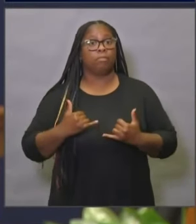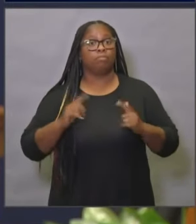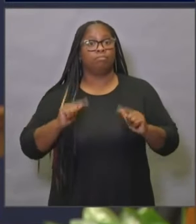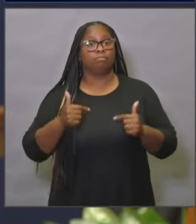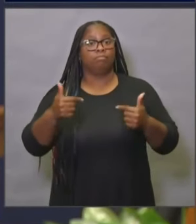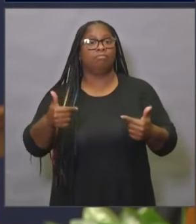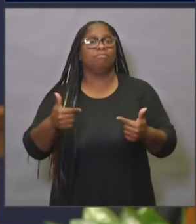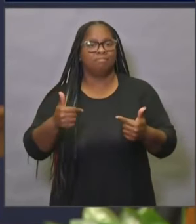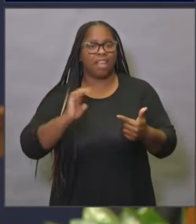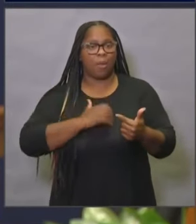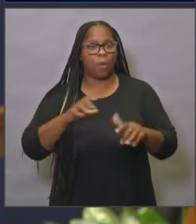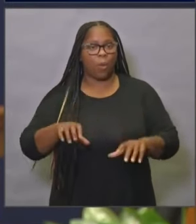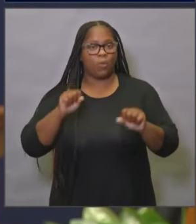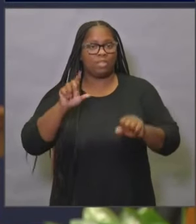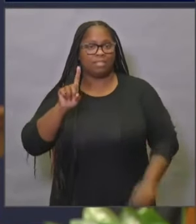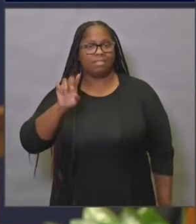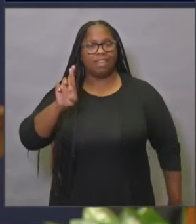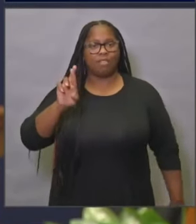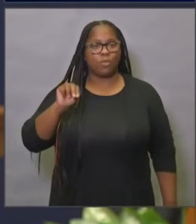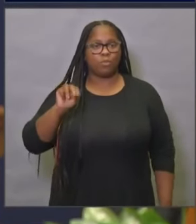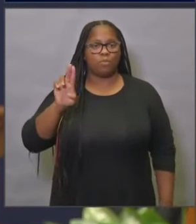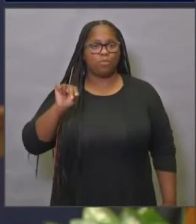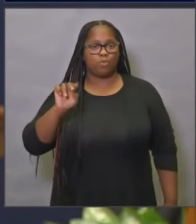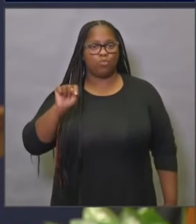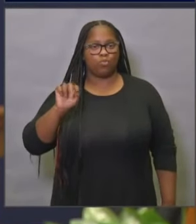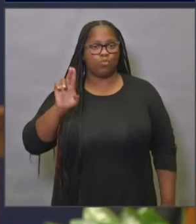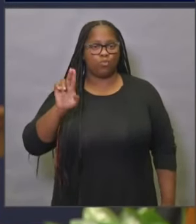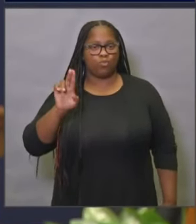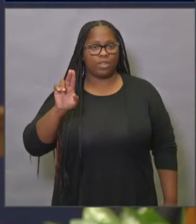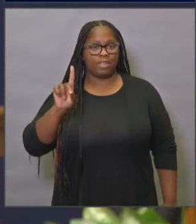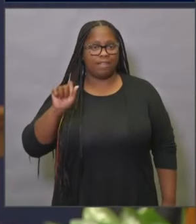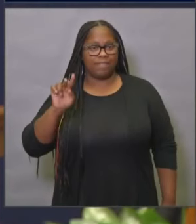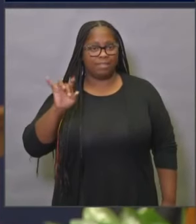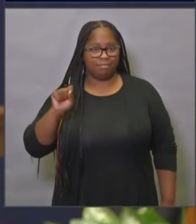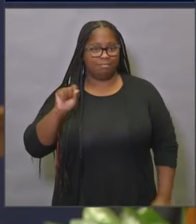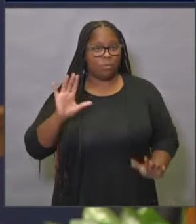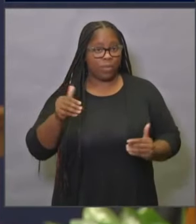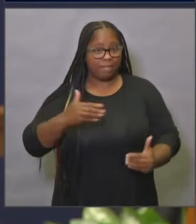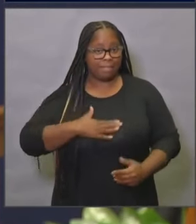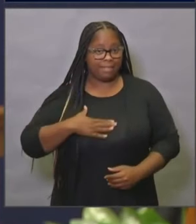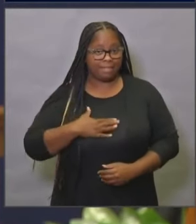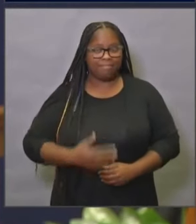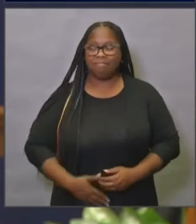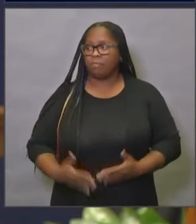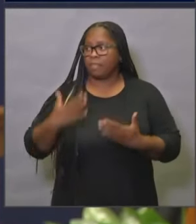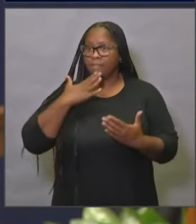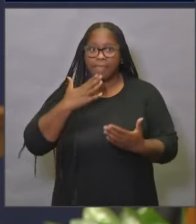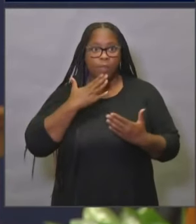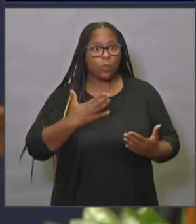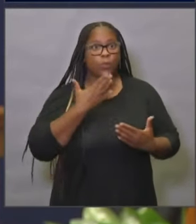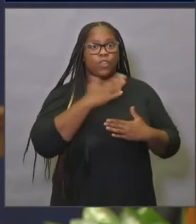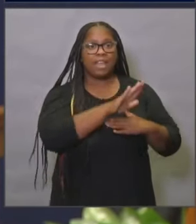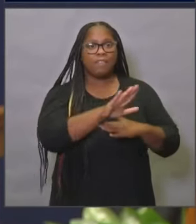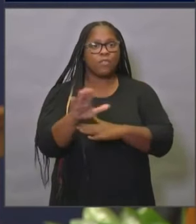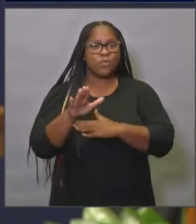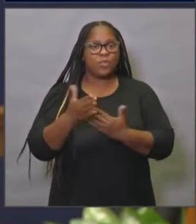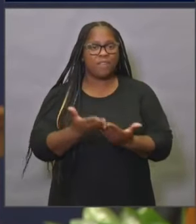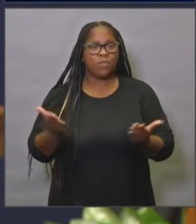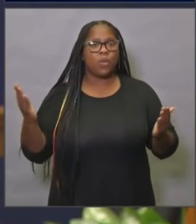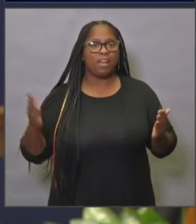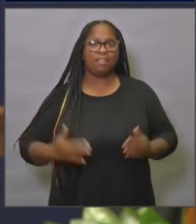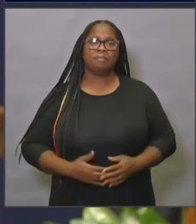conference over to our host, Dr. Muntu Davis. Please go ahead. Thank you. Thank you very much and good afternoon, everyone.